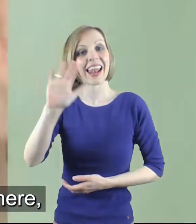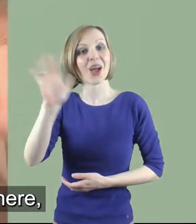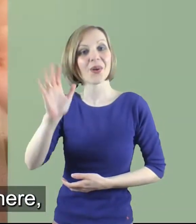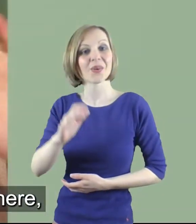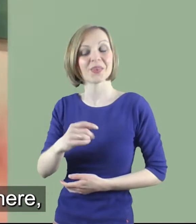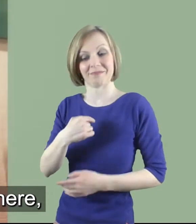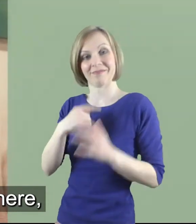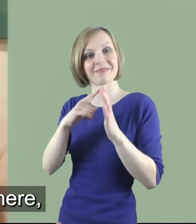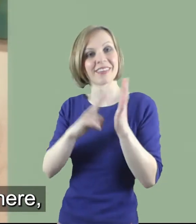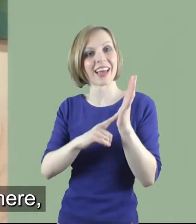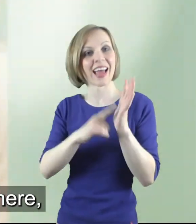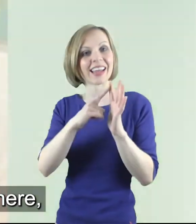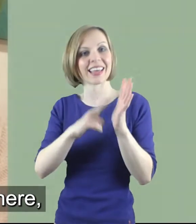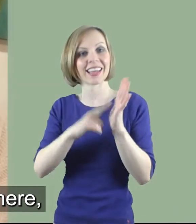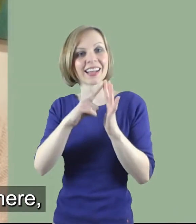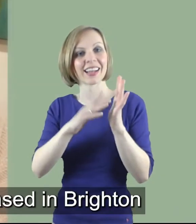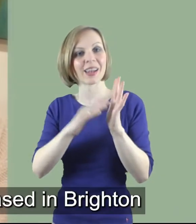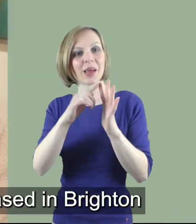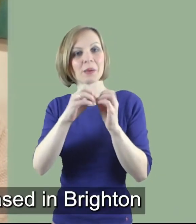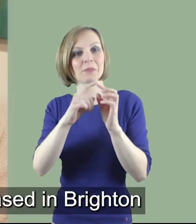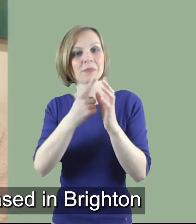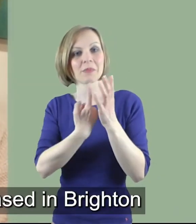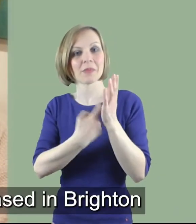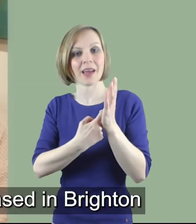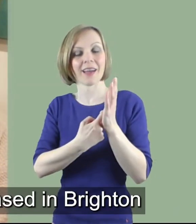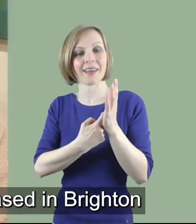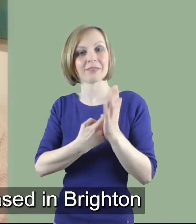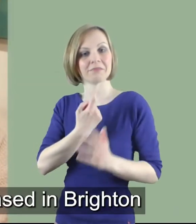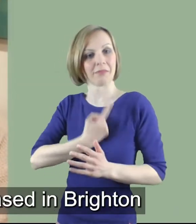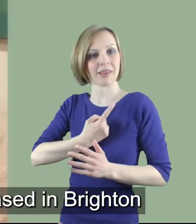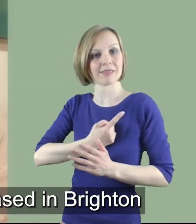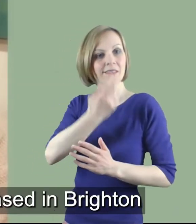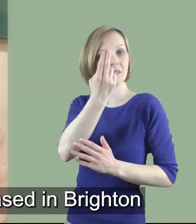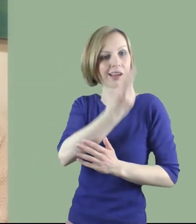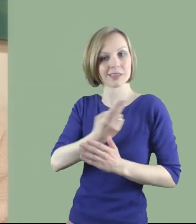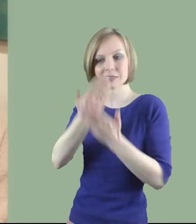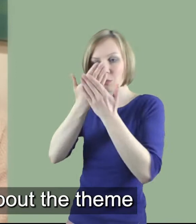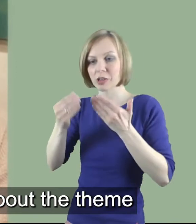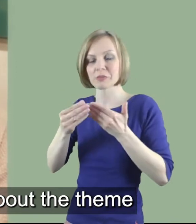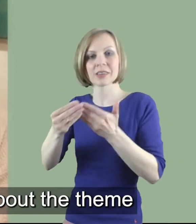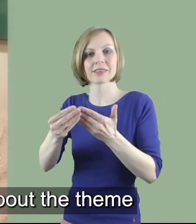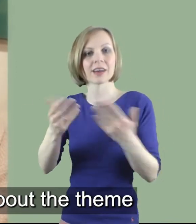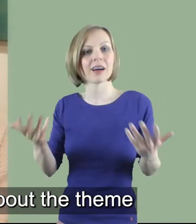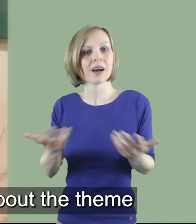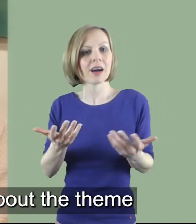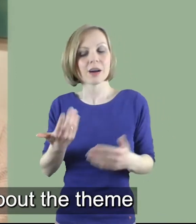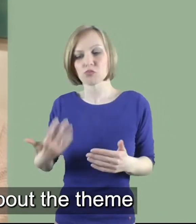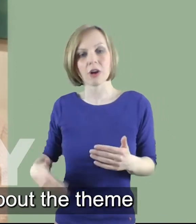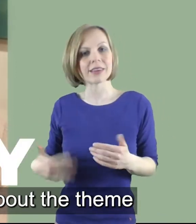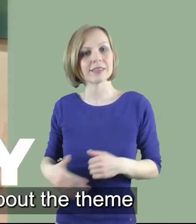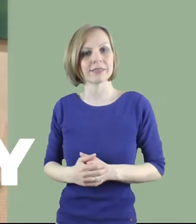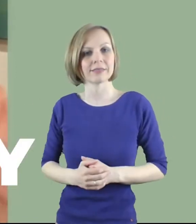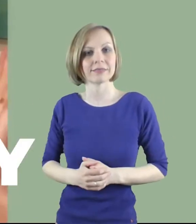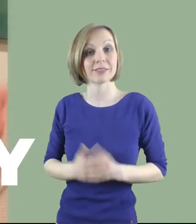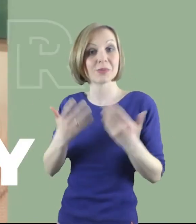Hello! It's Ellie Lyonbear here and I'm an artist and a worship leader based in Brighton and today I'm going to be talking about the